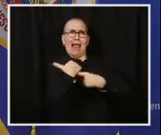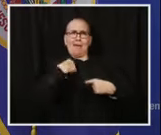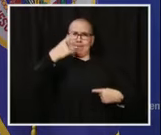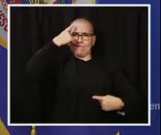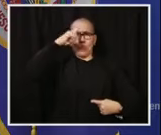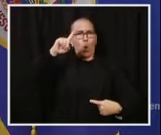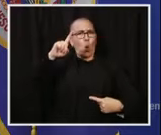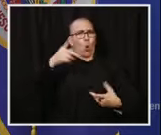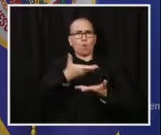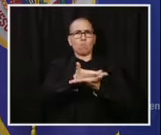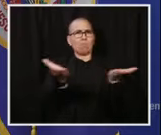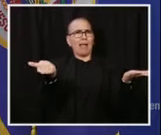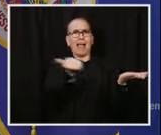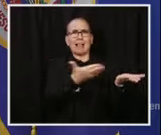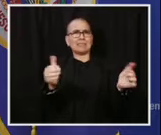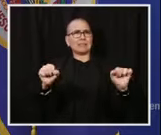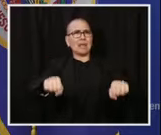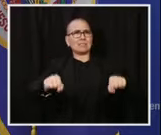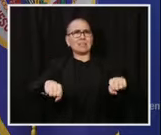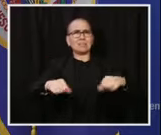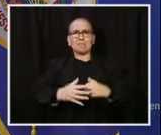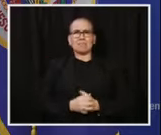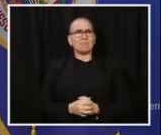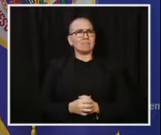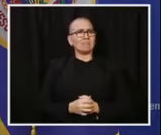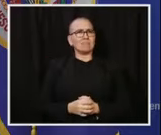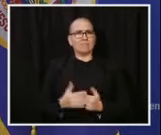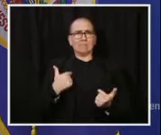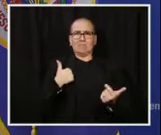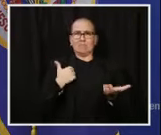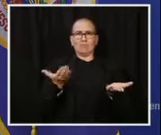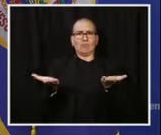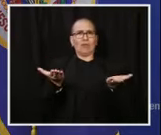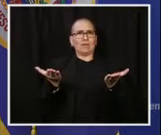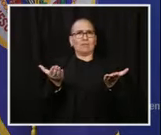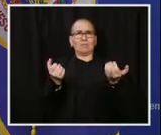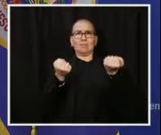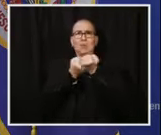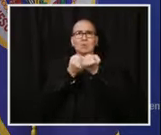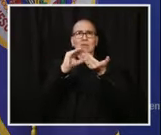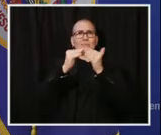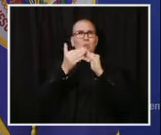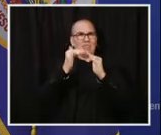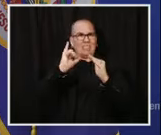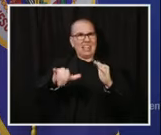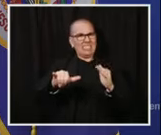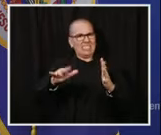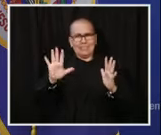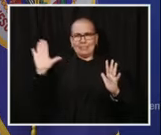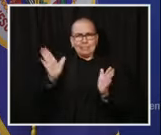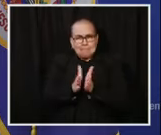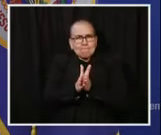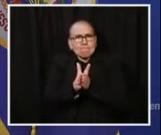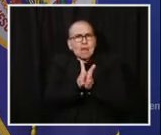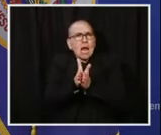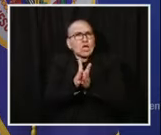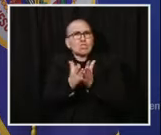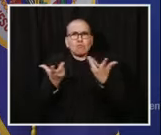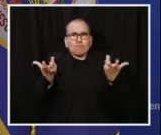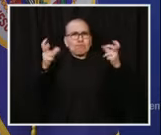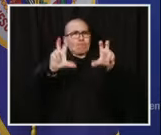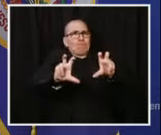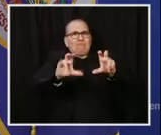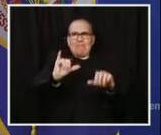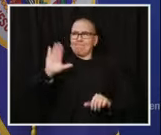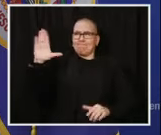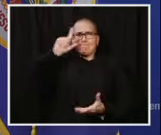National Guard. Undoubtedly, our service members would rather spend the holidays with friends and family, but they understand right now they have a mission for the greater